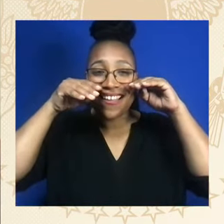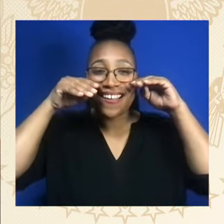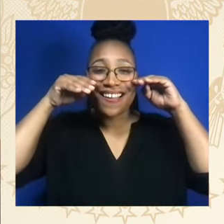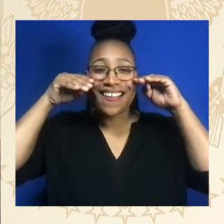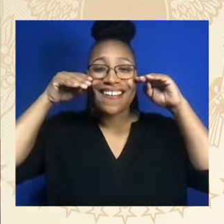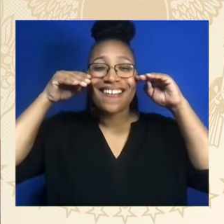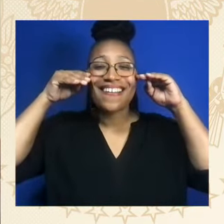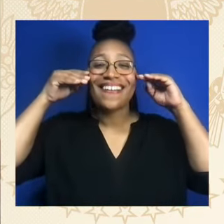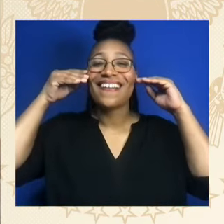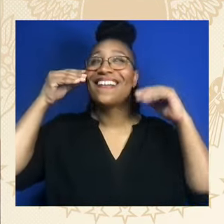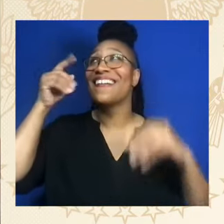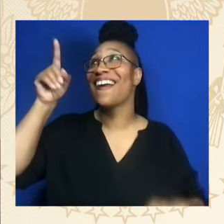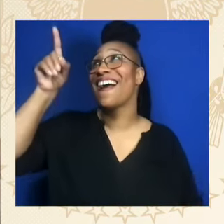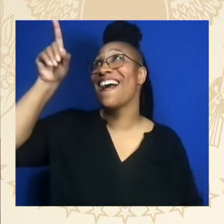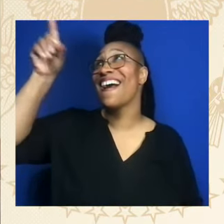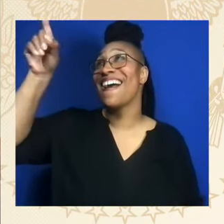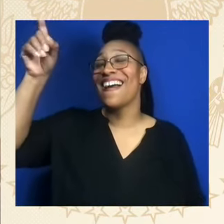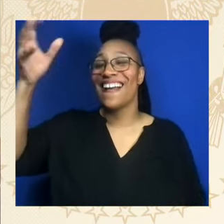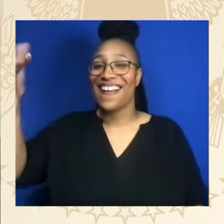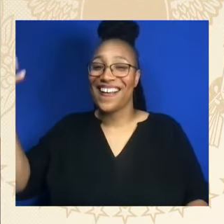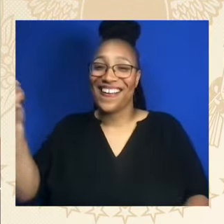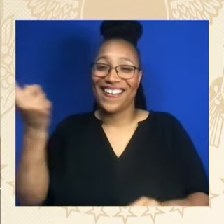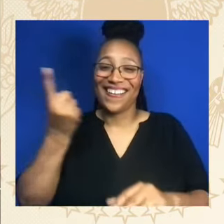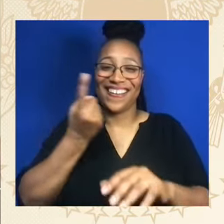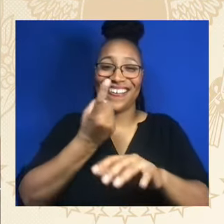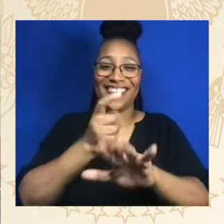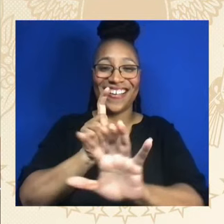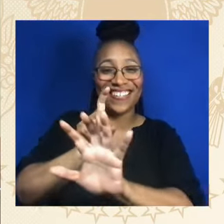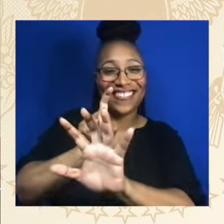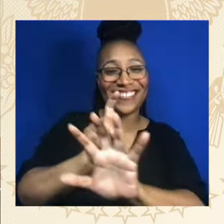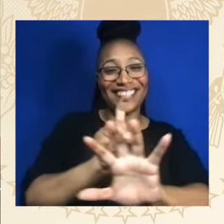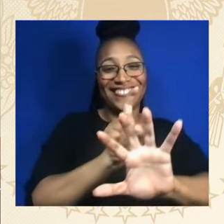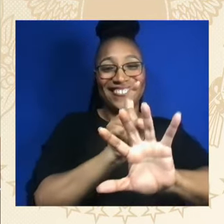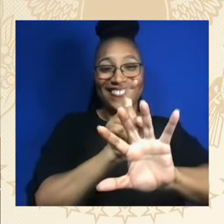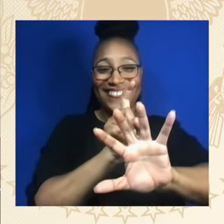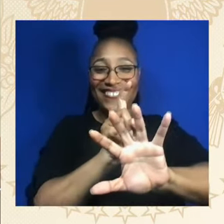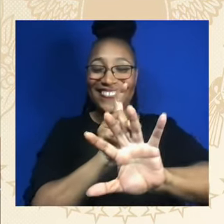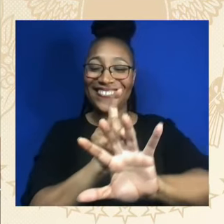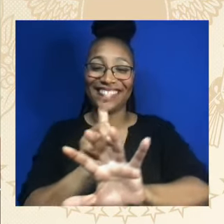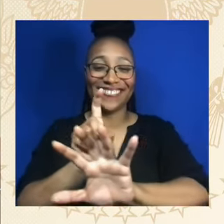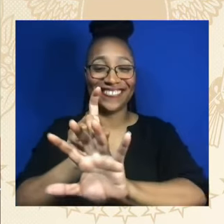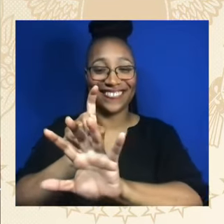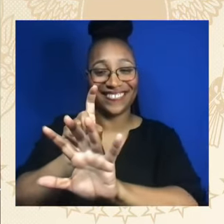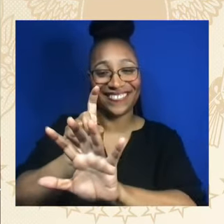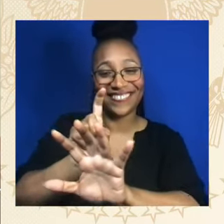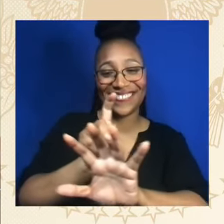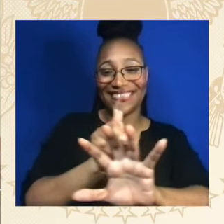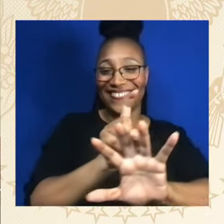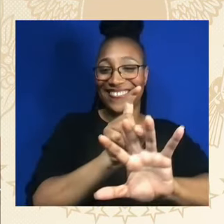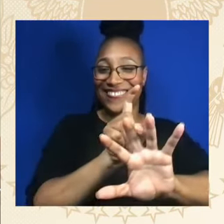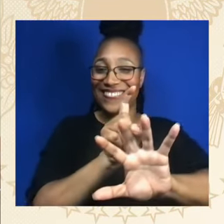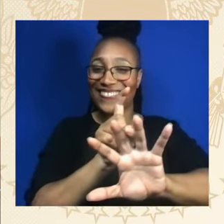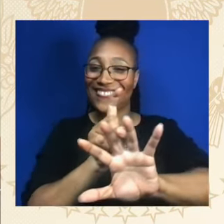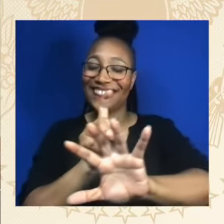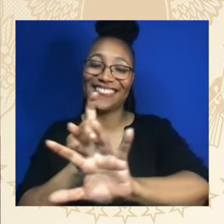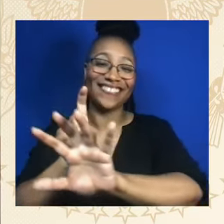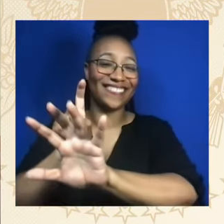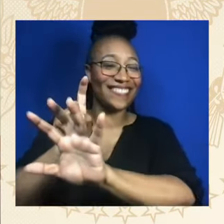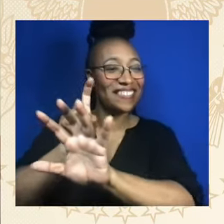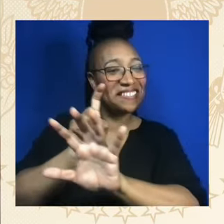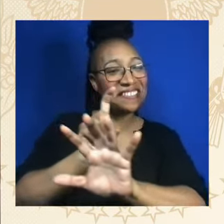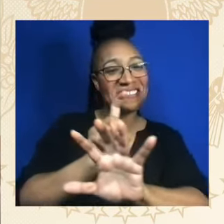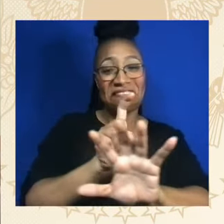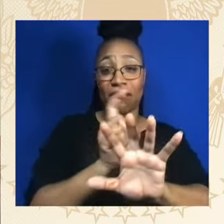Thou who hast by thy might Led us